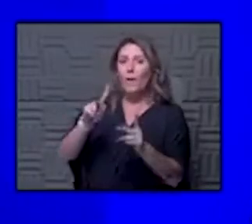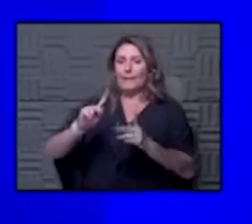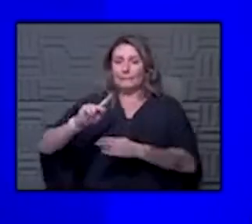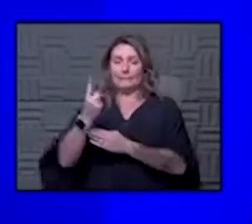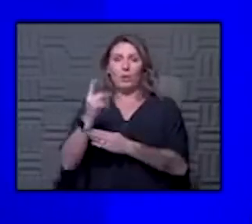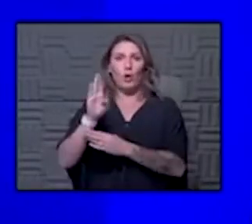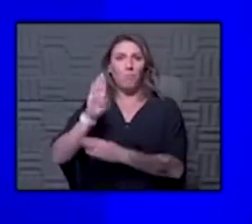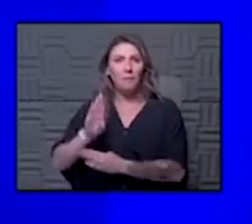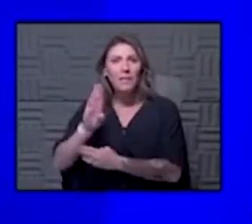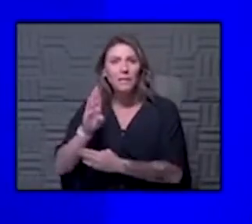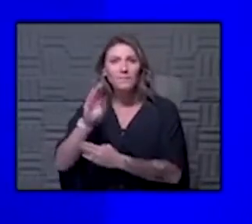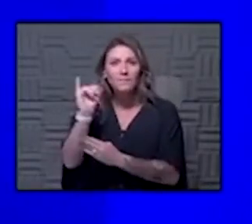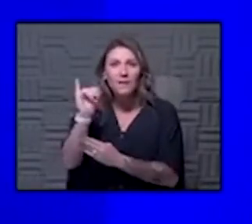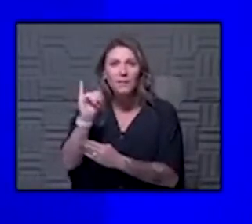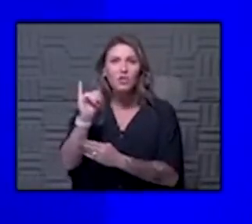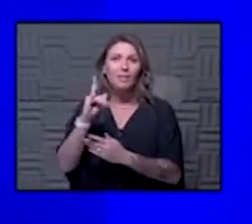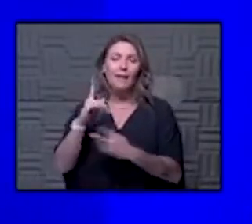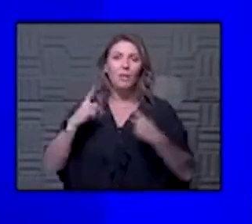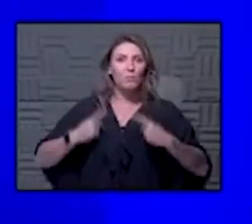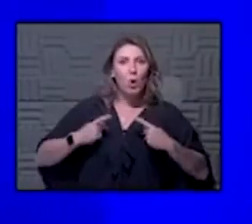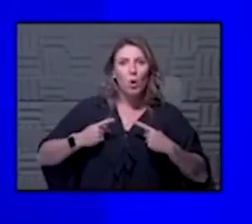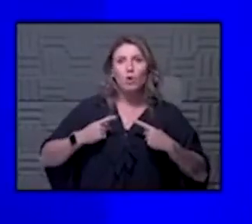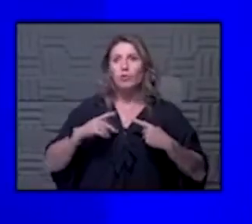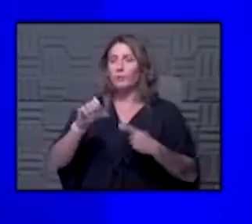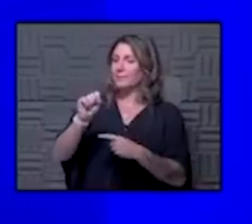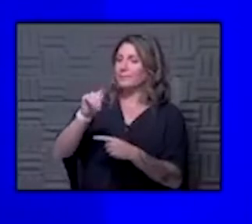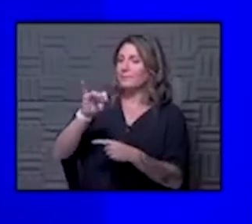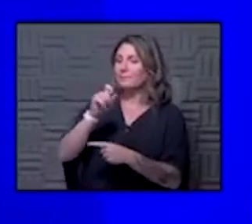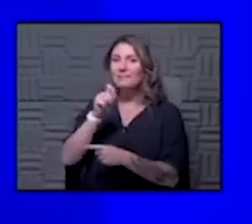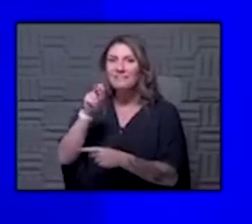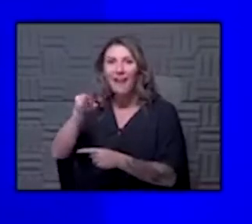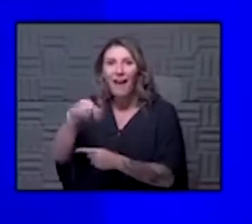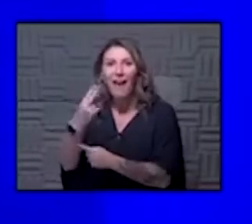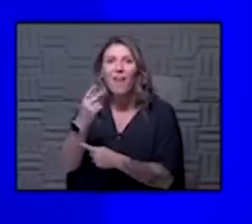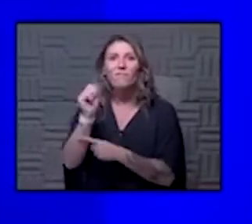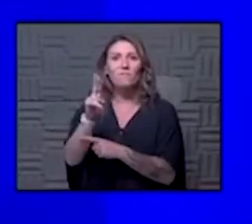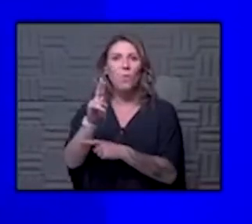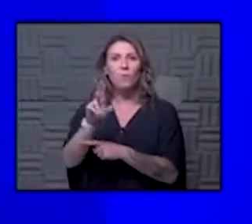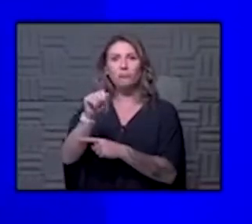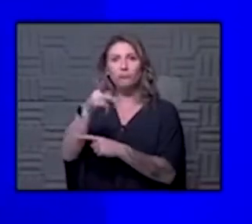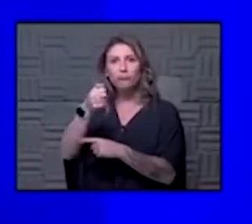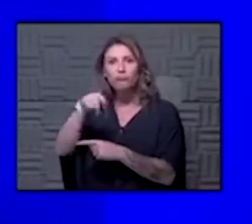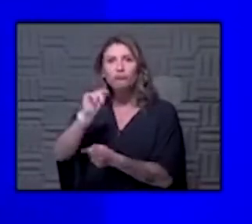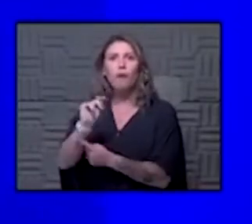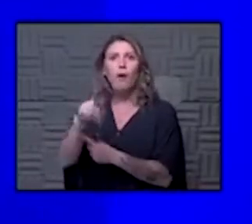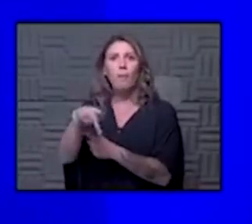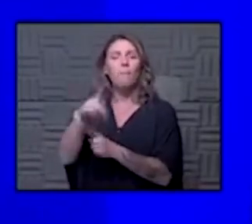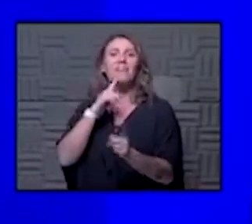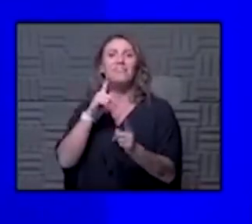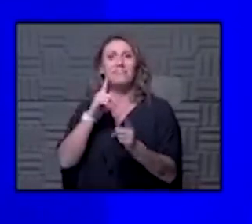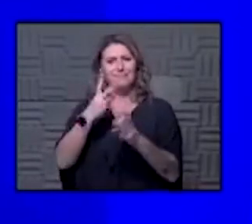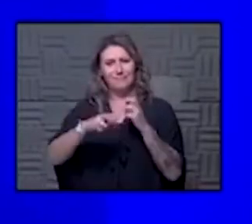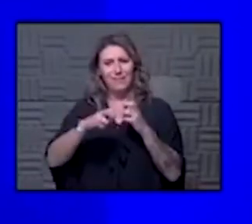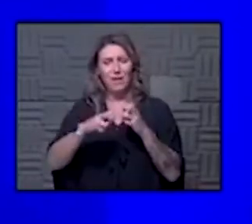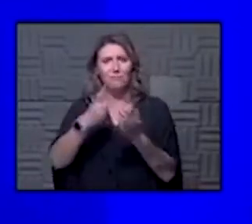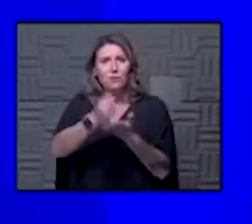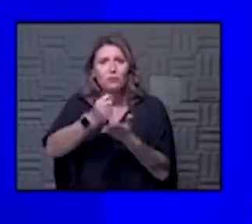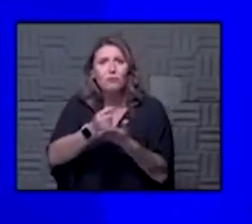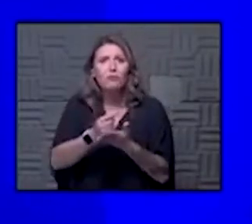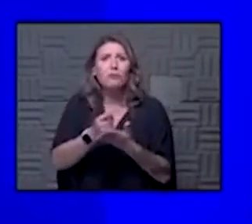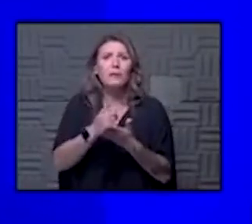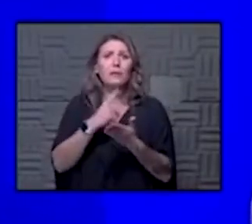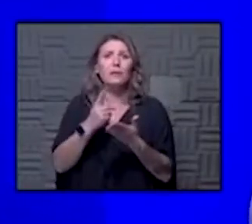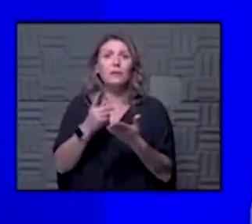bacterial infection a bacterial pneumonia such as staph or strep it's gonna be difficult I think to treat that get the antibodies to where